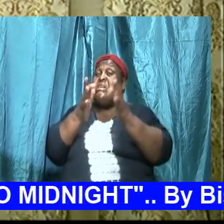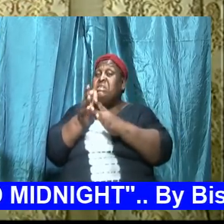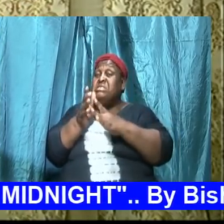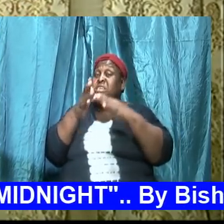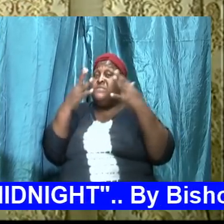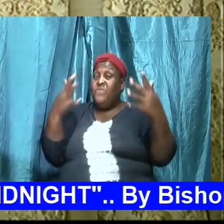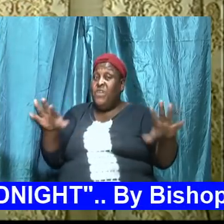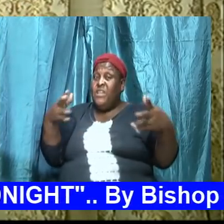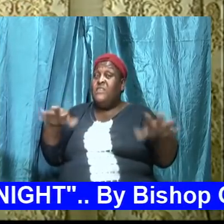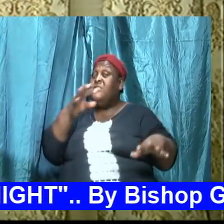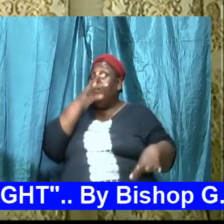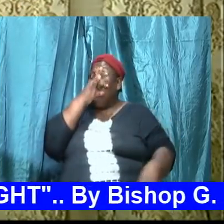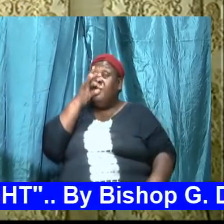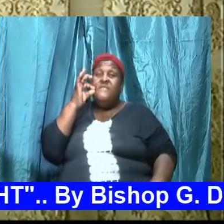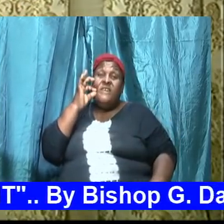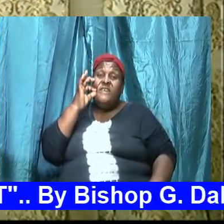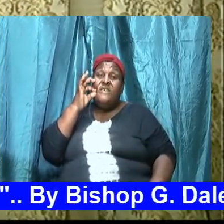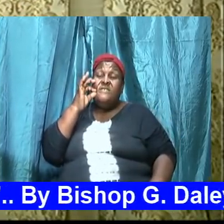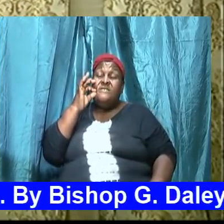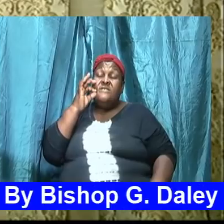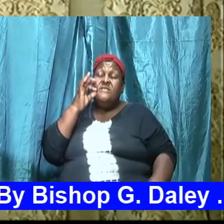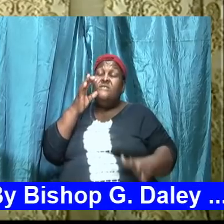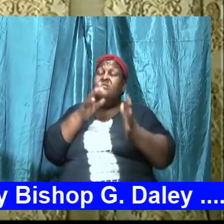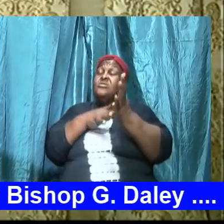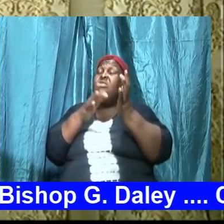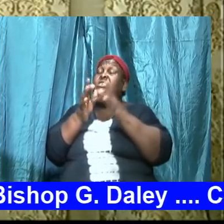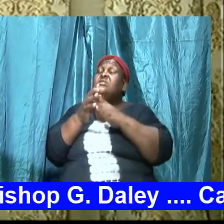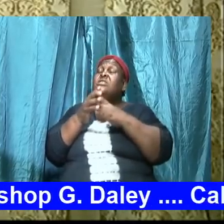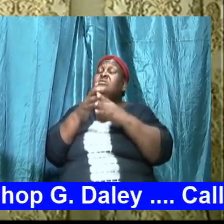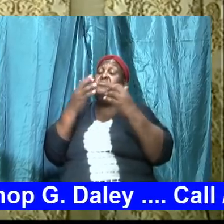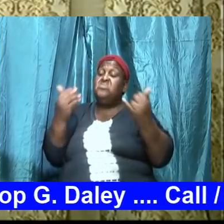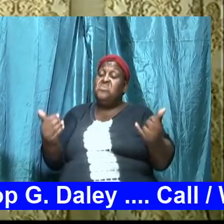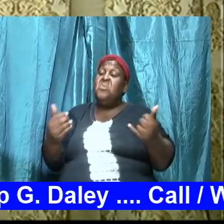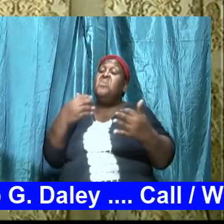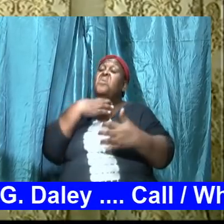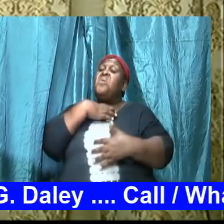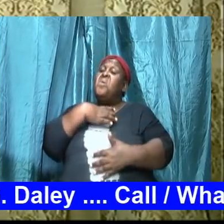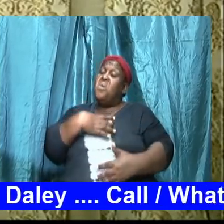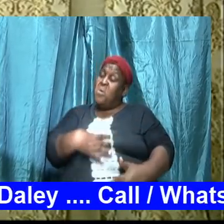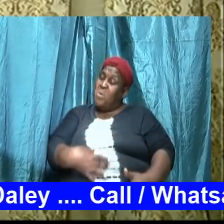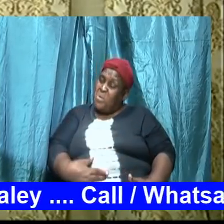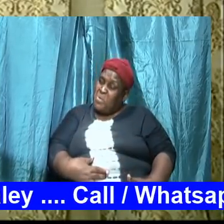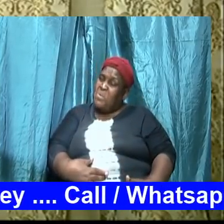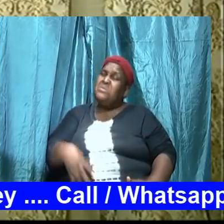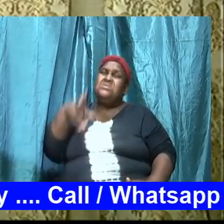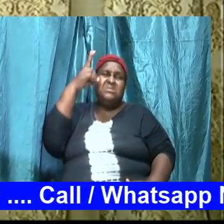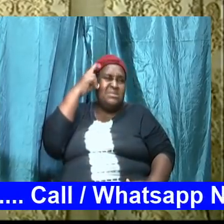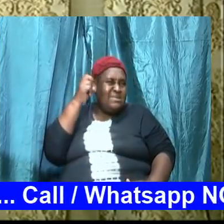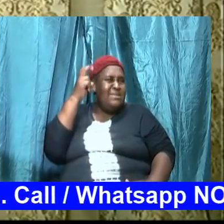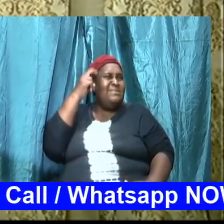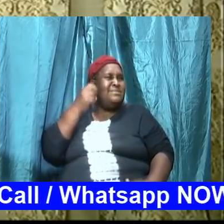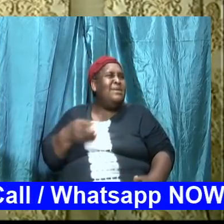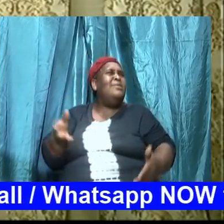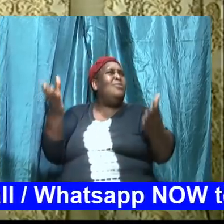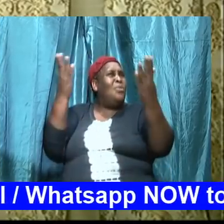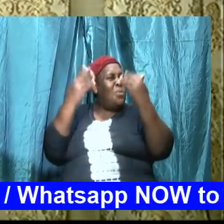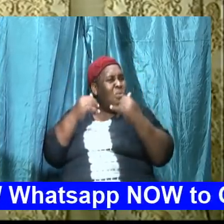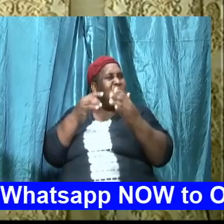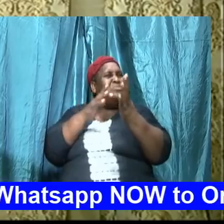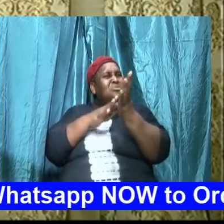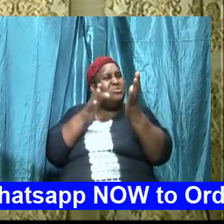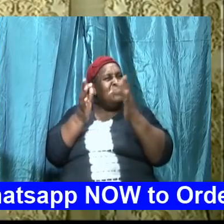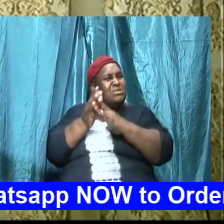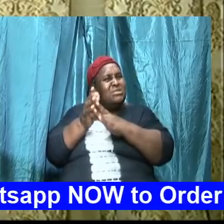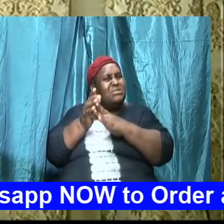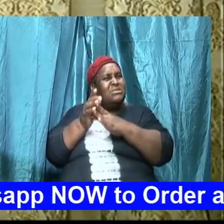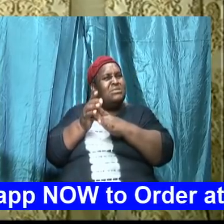days 40 nights and he was now hungry and satan came to him as how he is going to come to